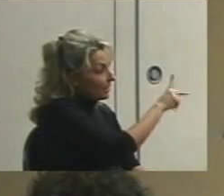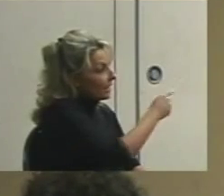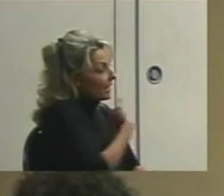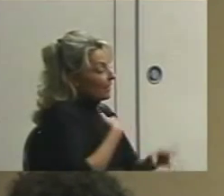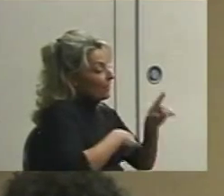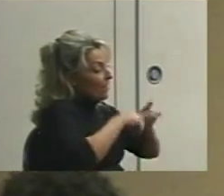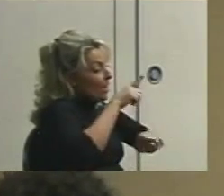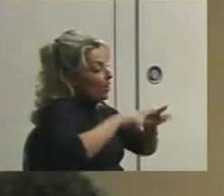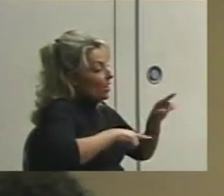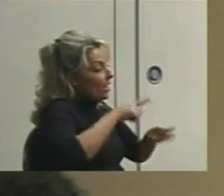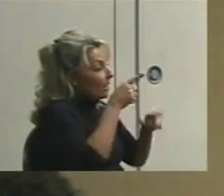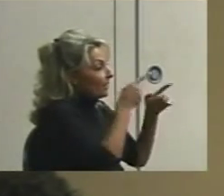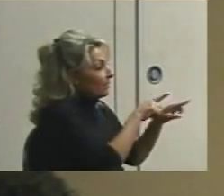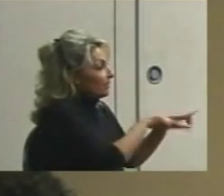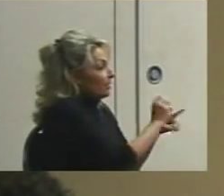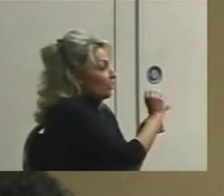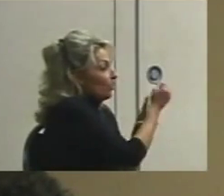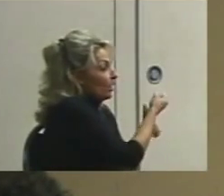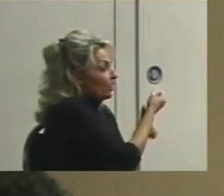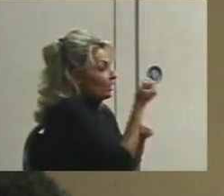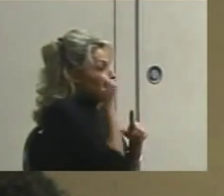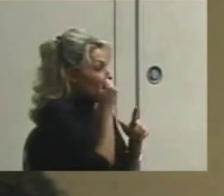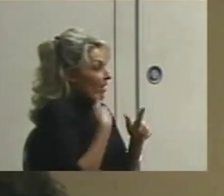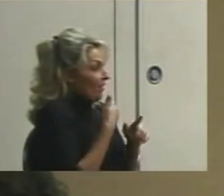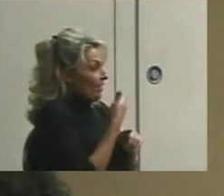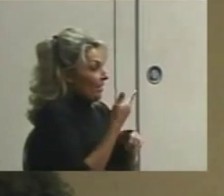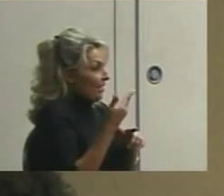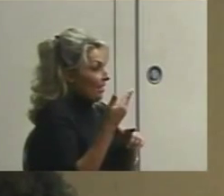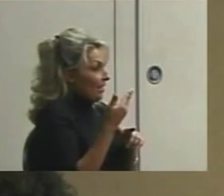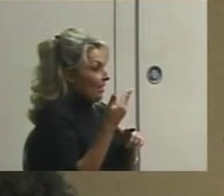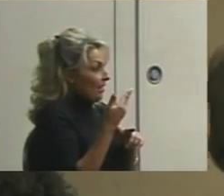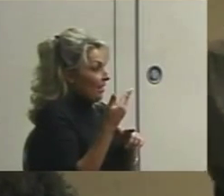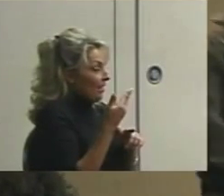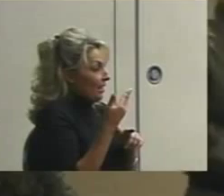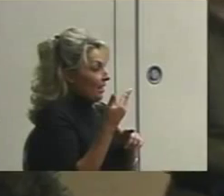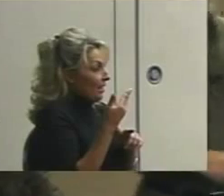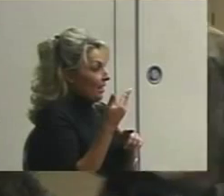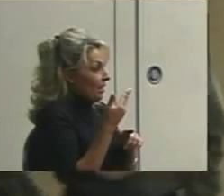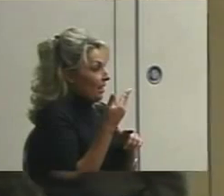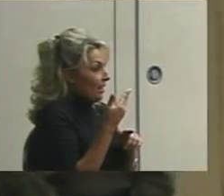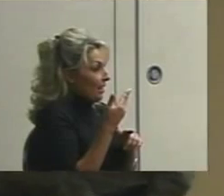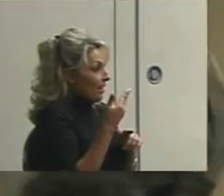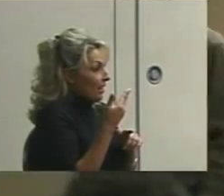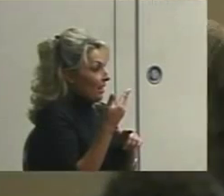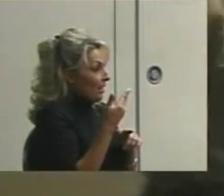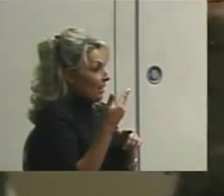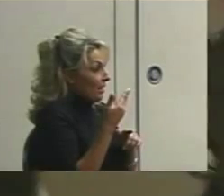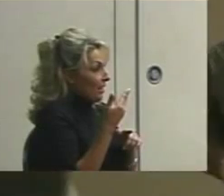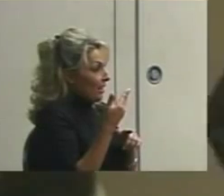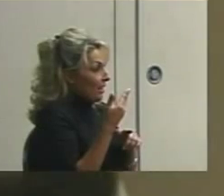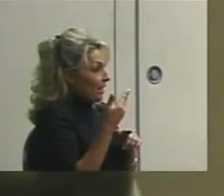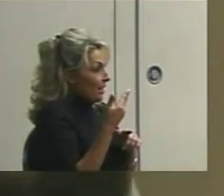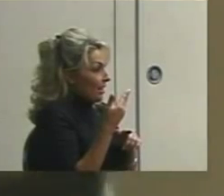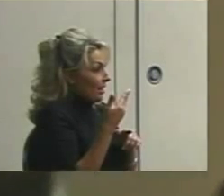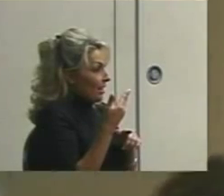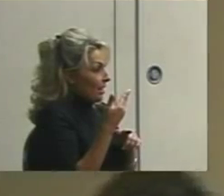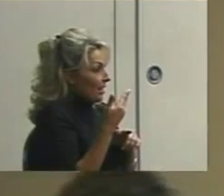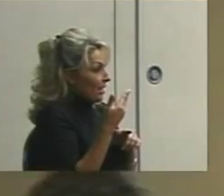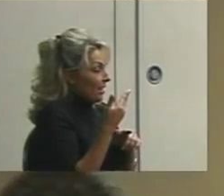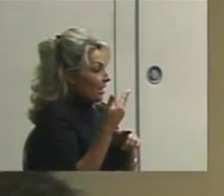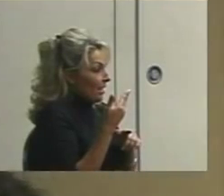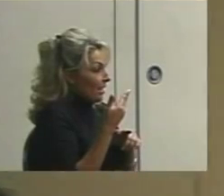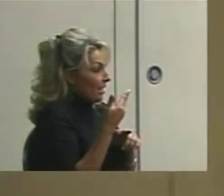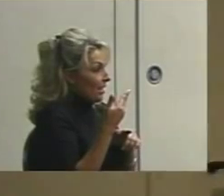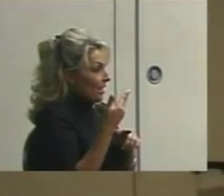If we have things that have varying durations, we should use duration recording. Duration recording